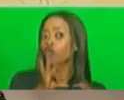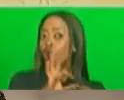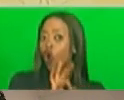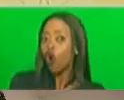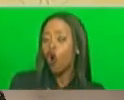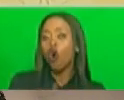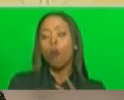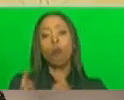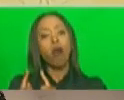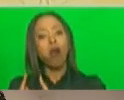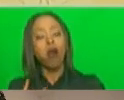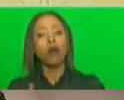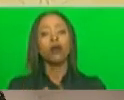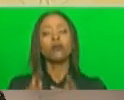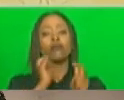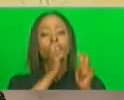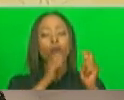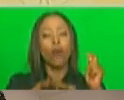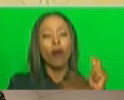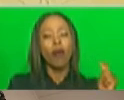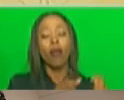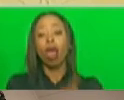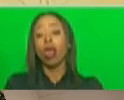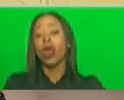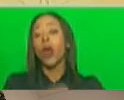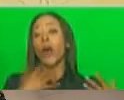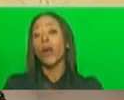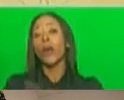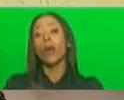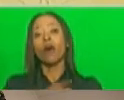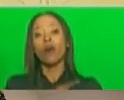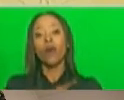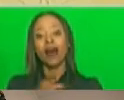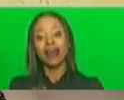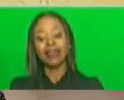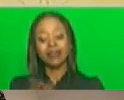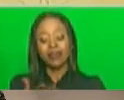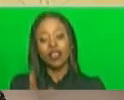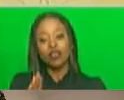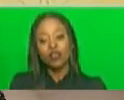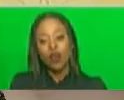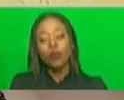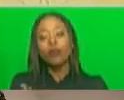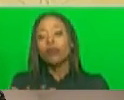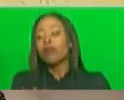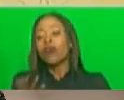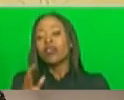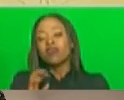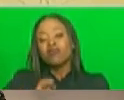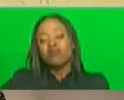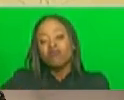in townships in informal settlements to control rats and road why